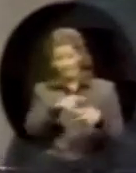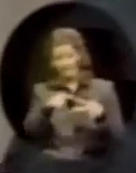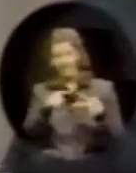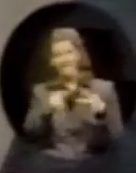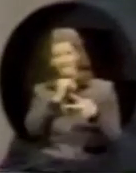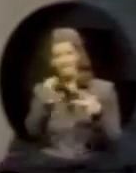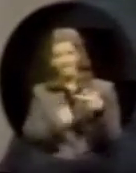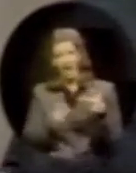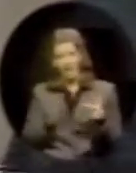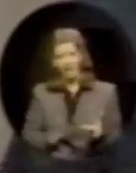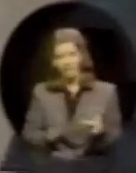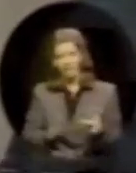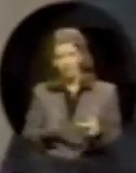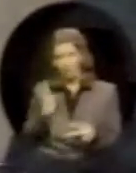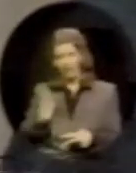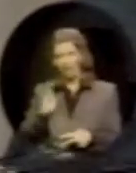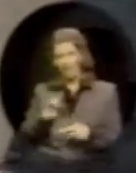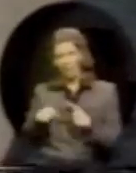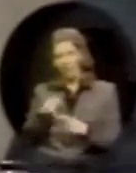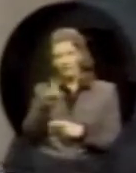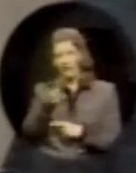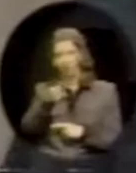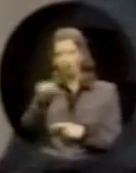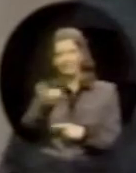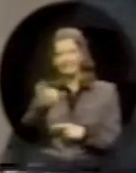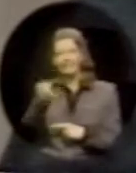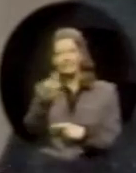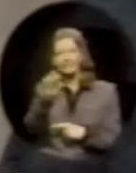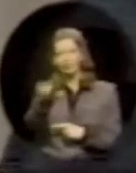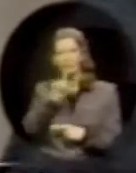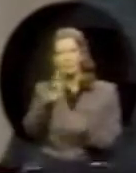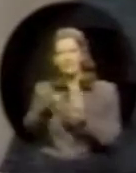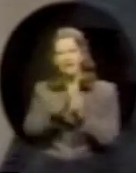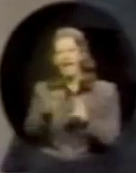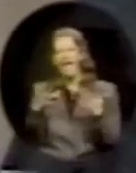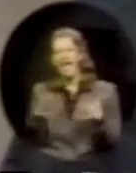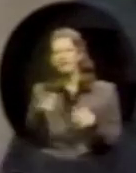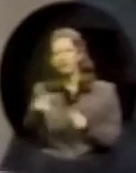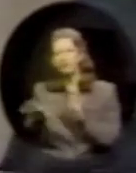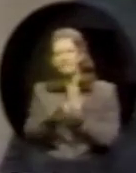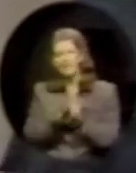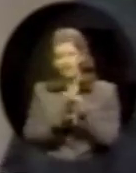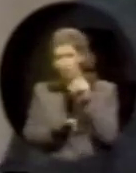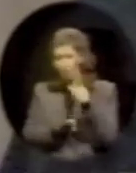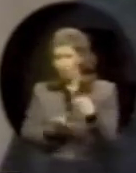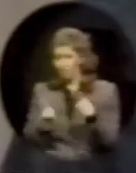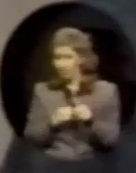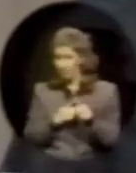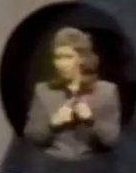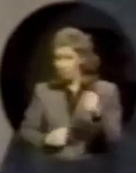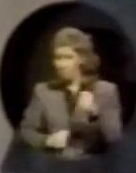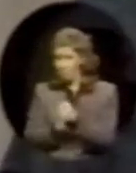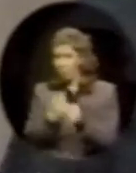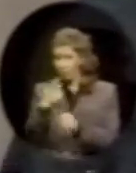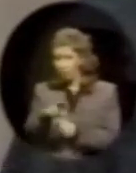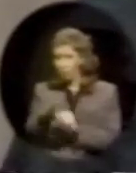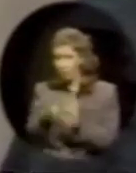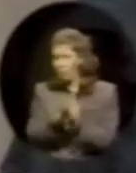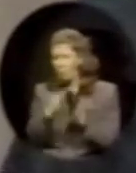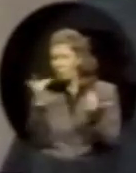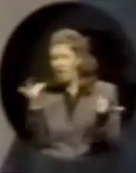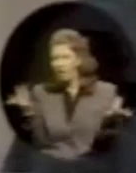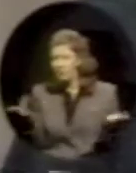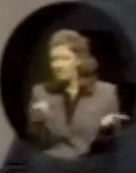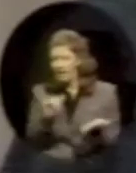originally when Dr. Zinser was selected. And after she was selected, you initially supported her appointment. Why